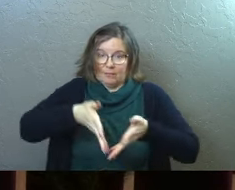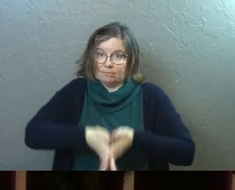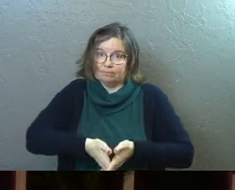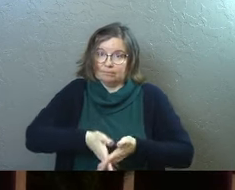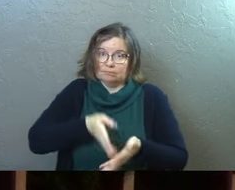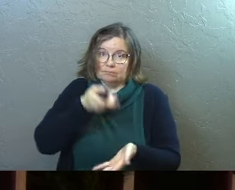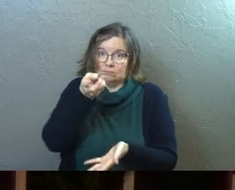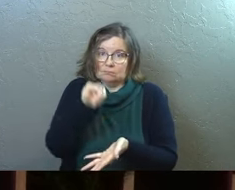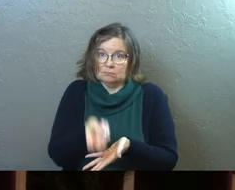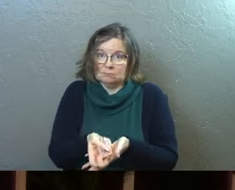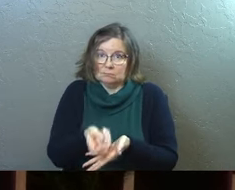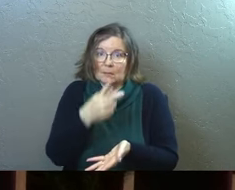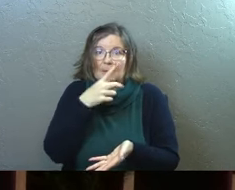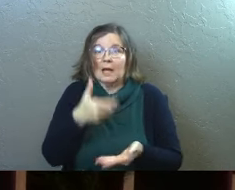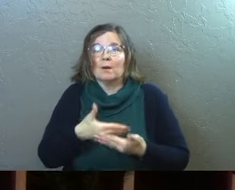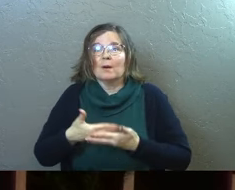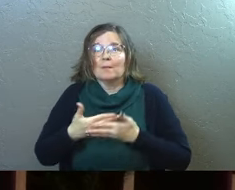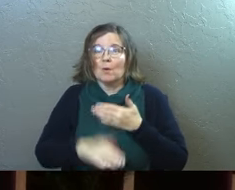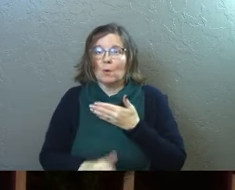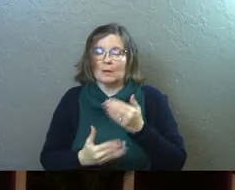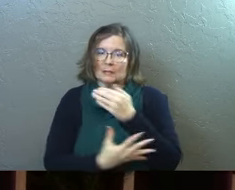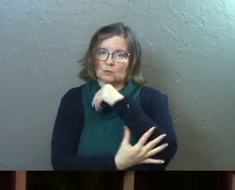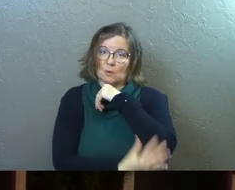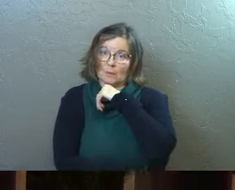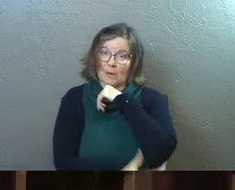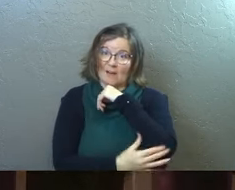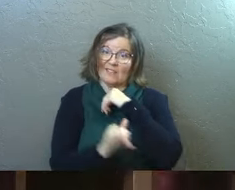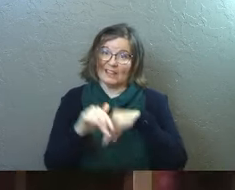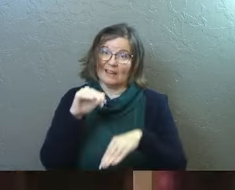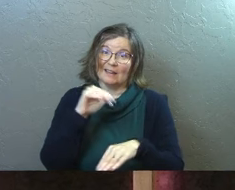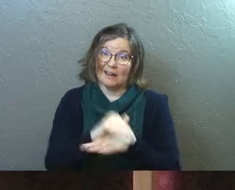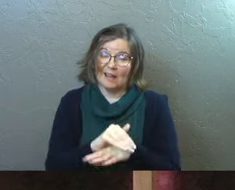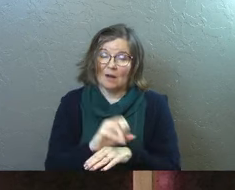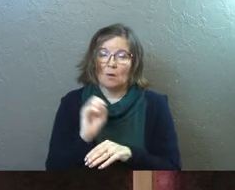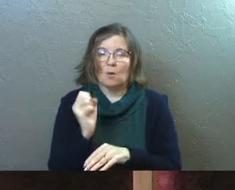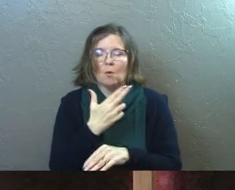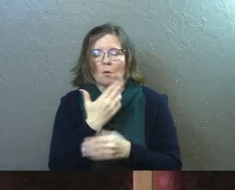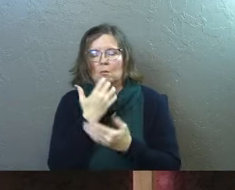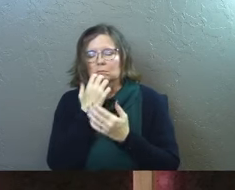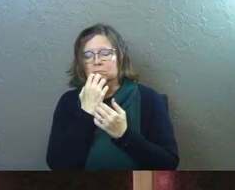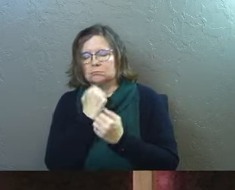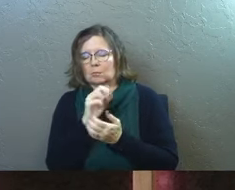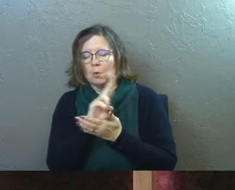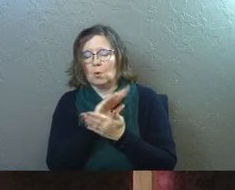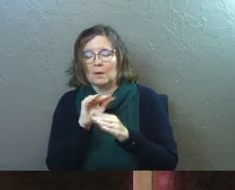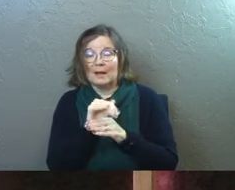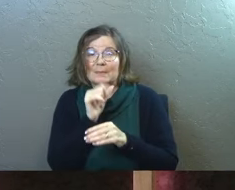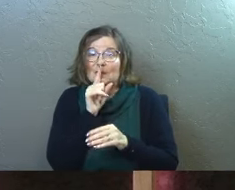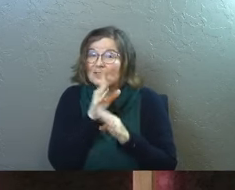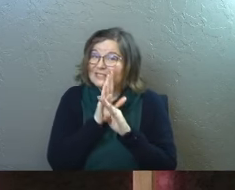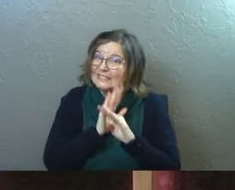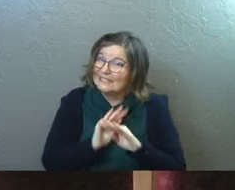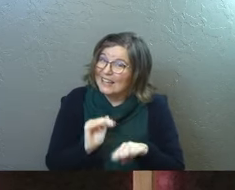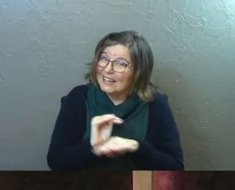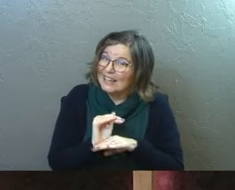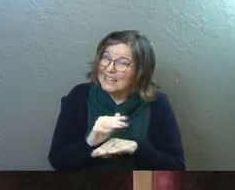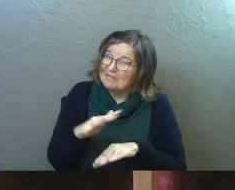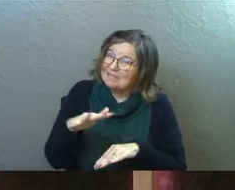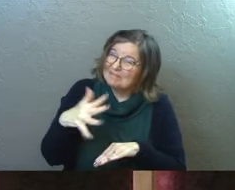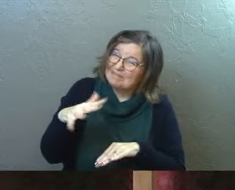that feeding trough because he was born into poverty that night. Oh, holy night. I don't know if it was a silent night.